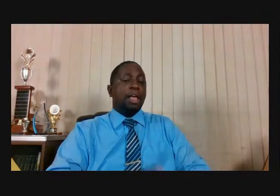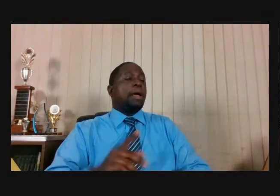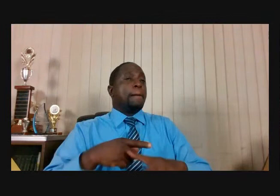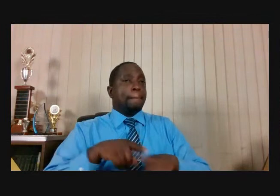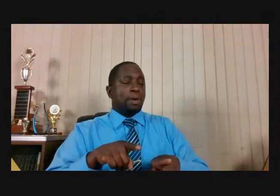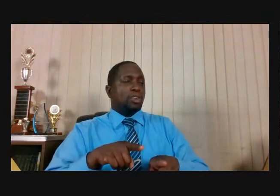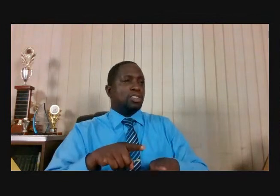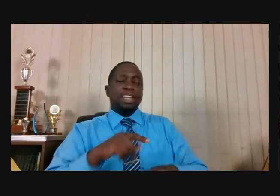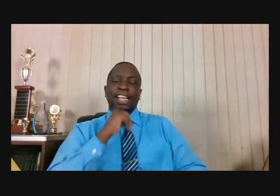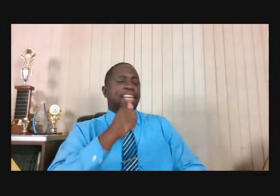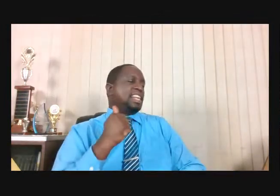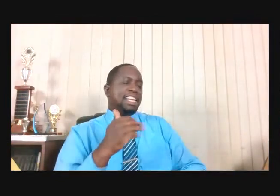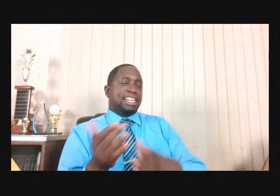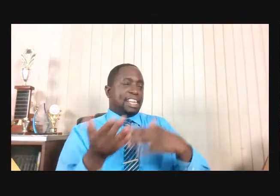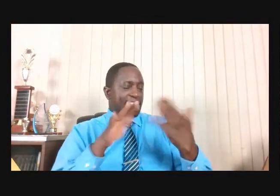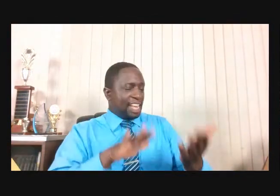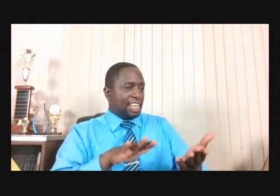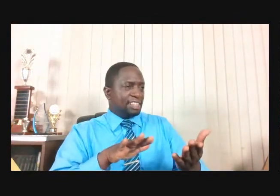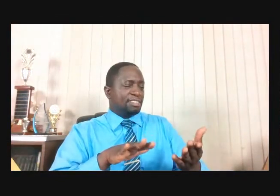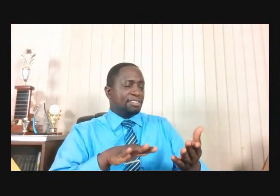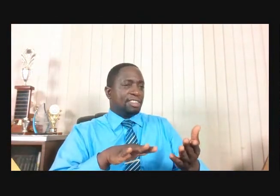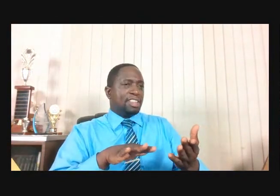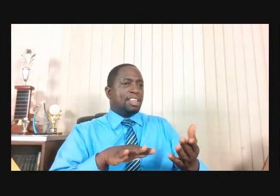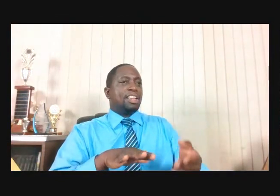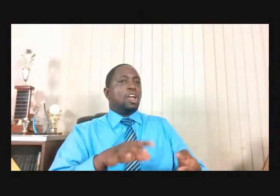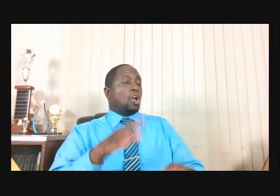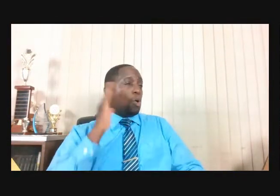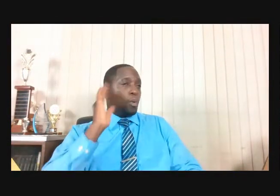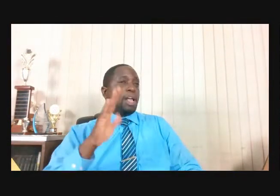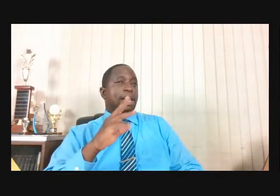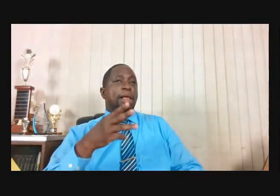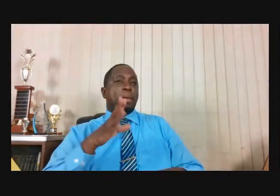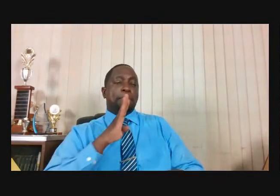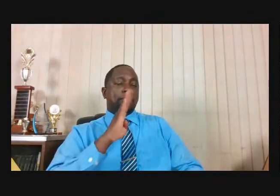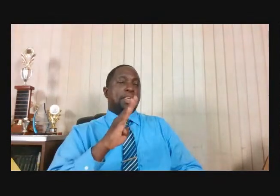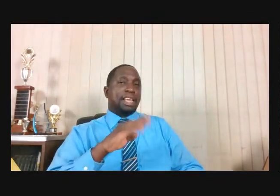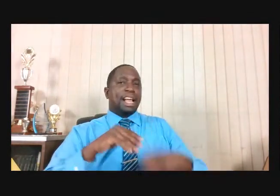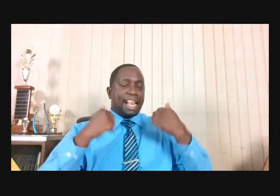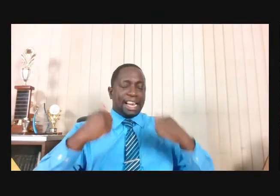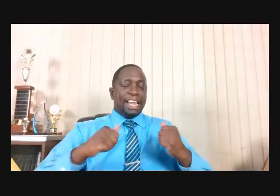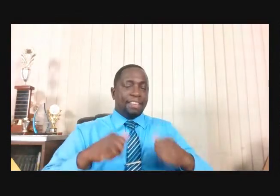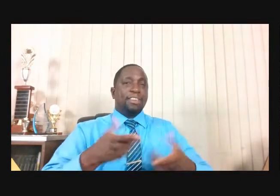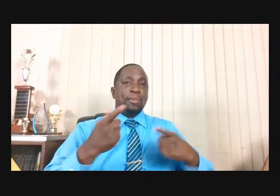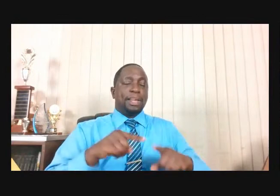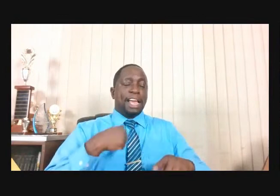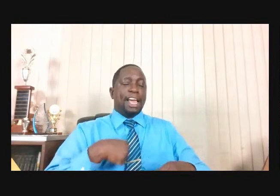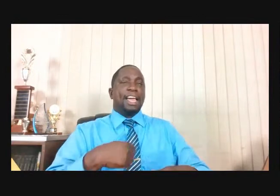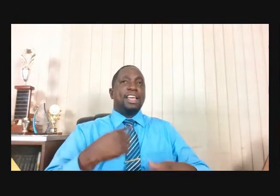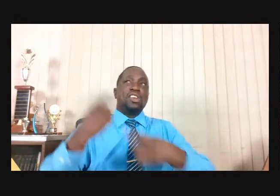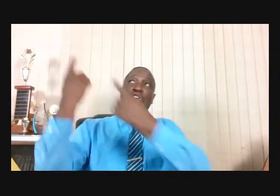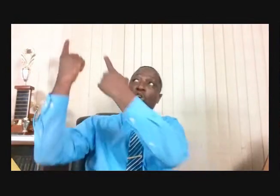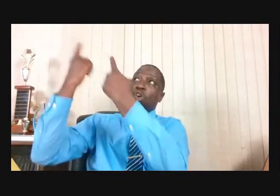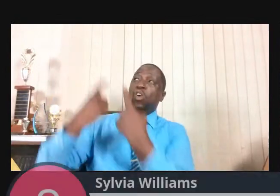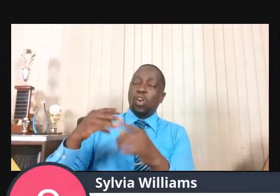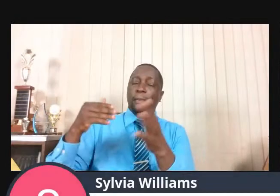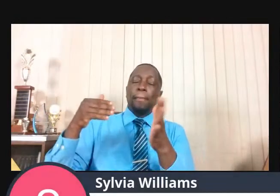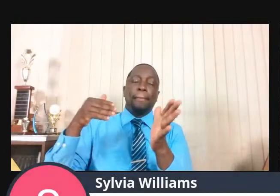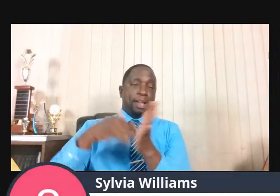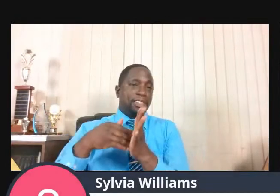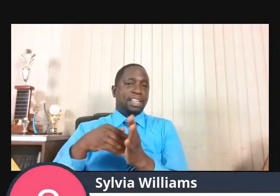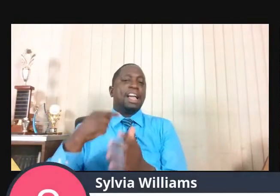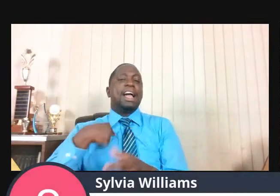be alive when I come back on this earth, I must go to the cross for them.